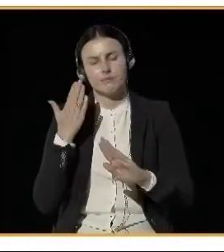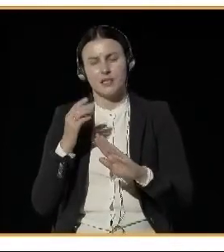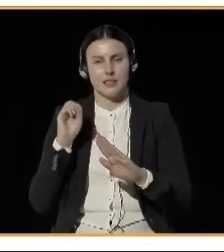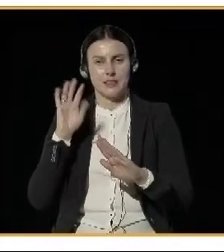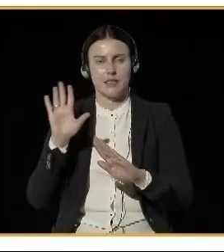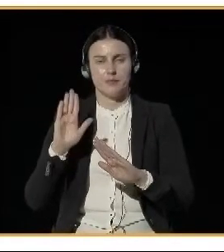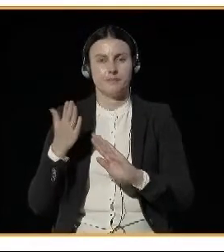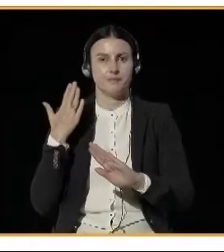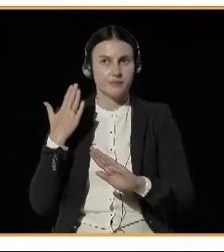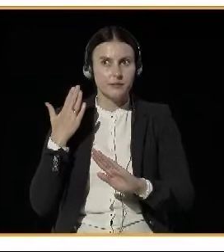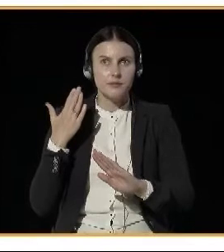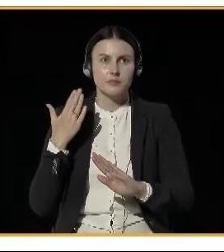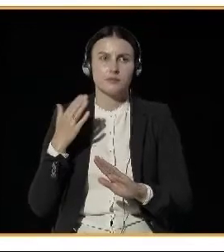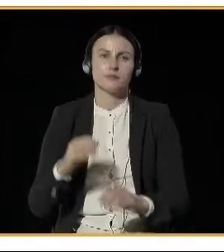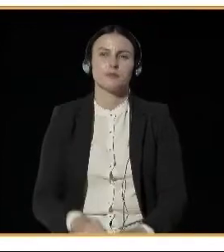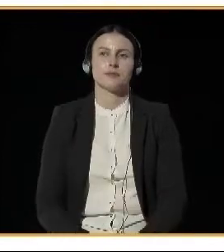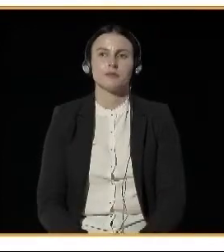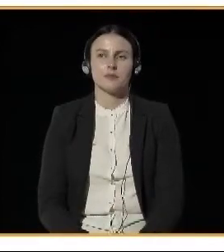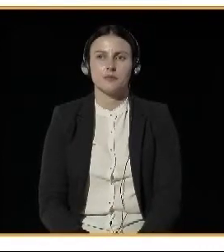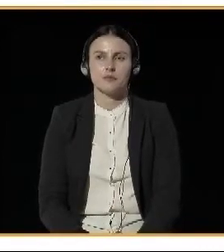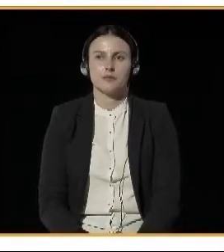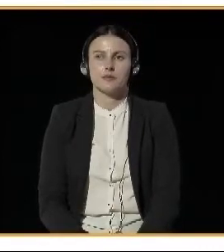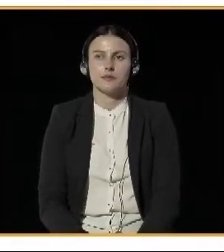Is it too far? Too Oh, yeah. Yes.